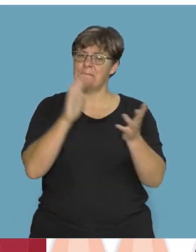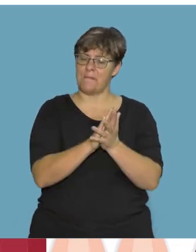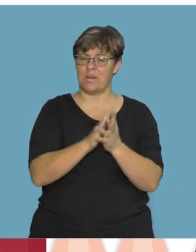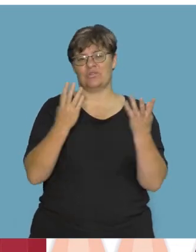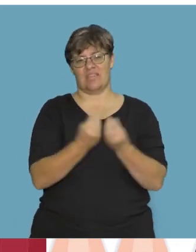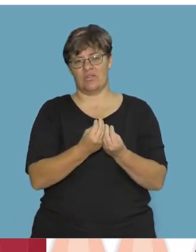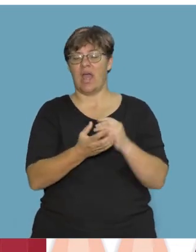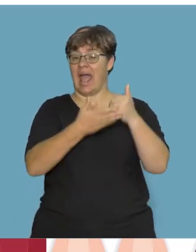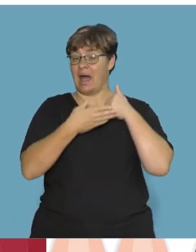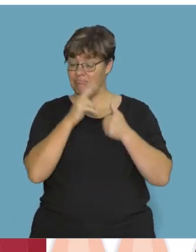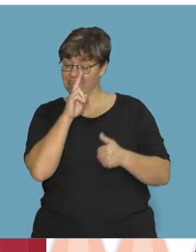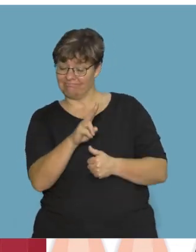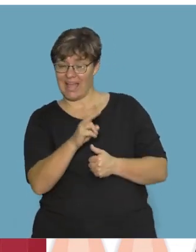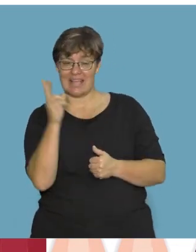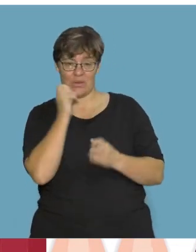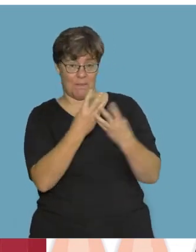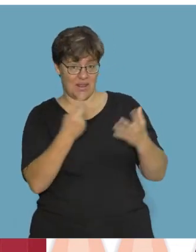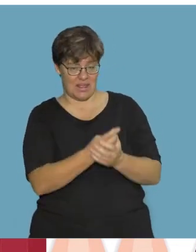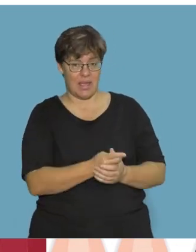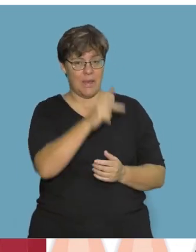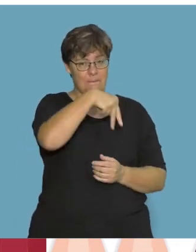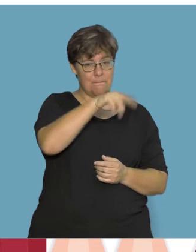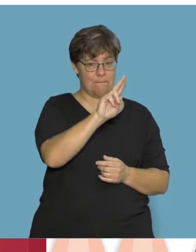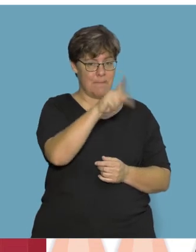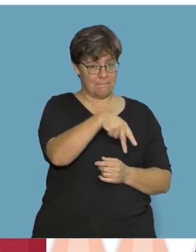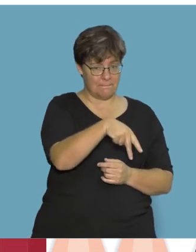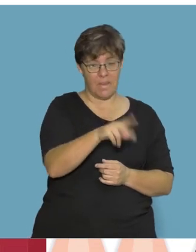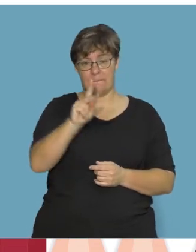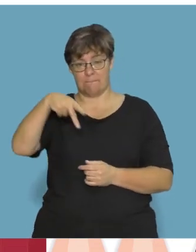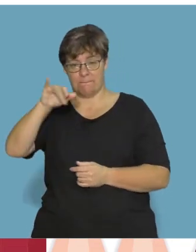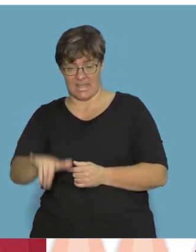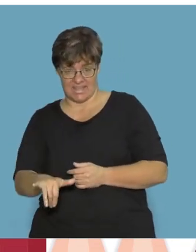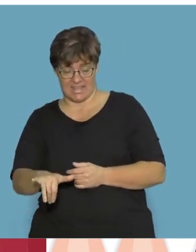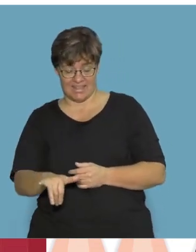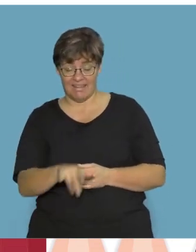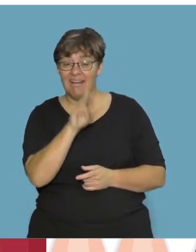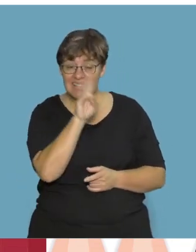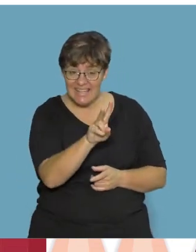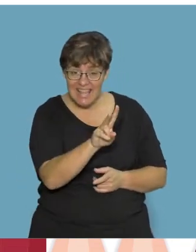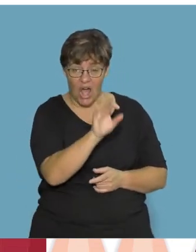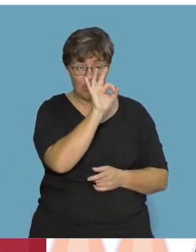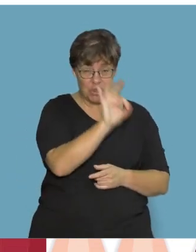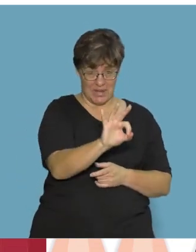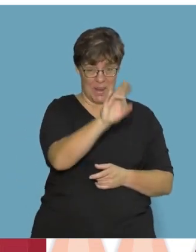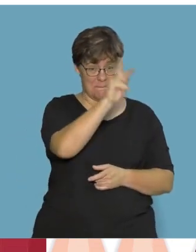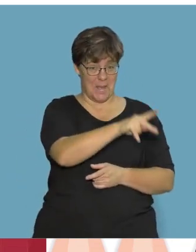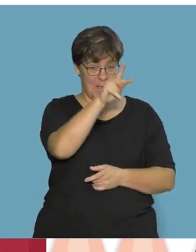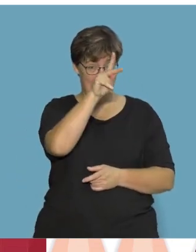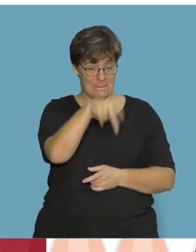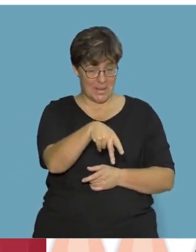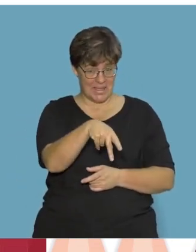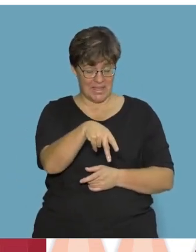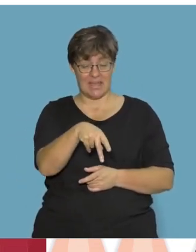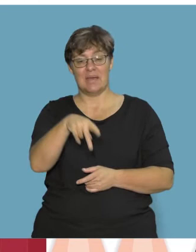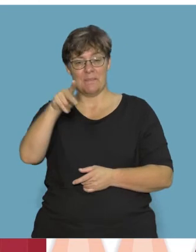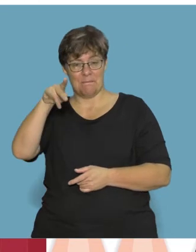Let's say and clap the word to help us hear the sounds. Pap. P. Did you hear three sounds?